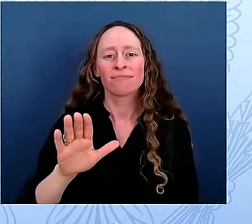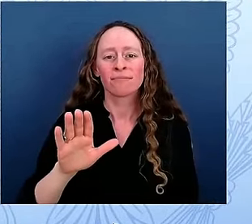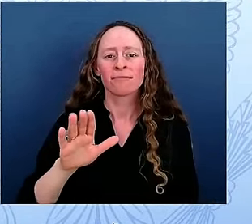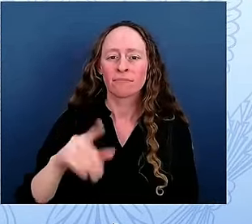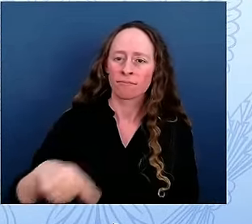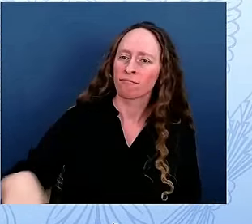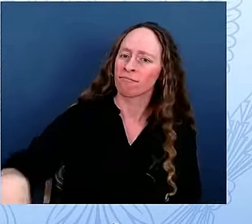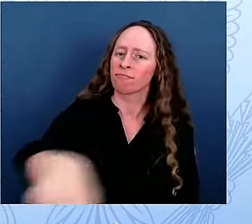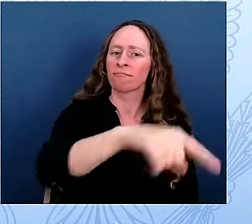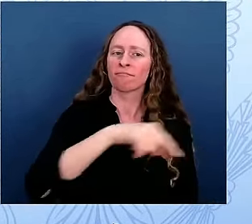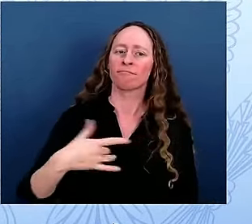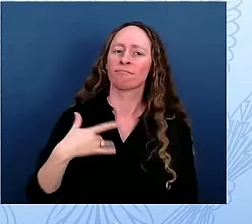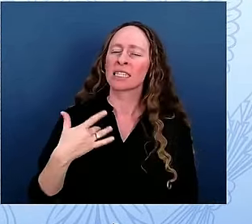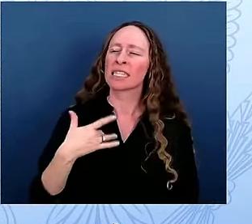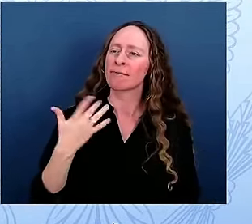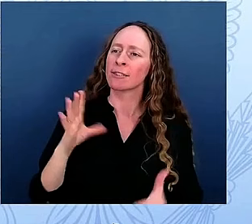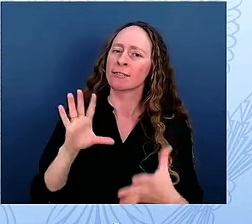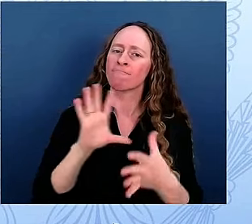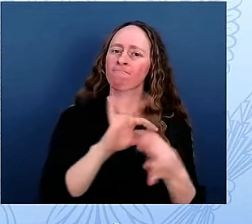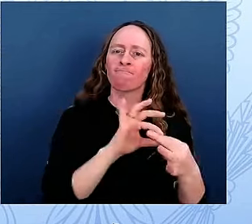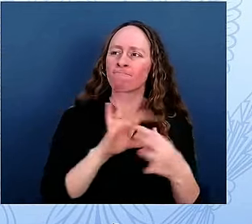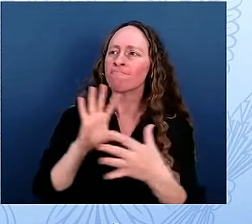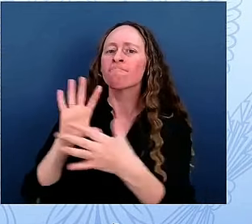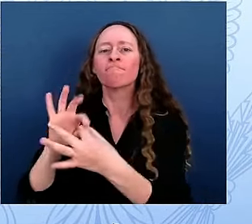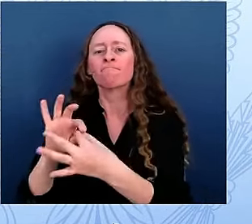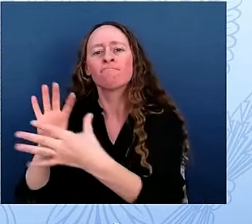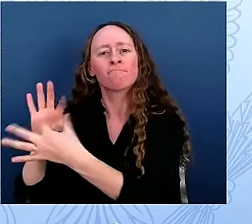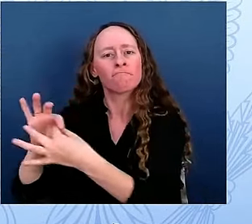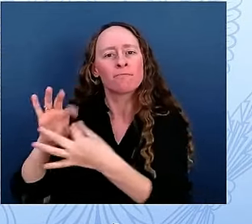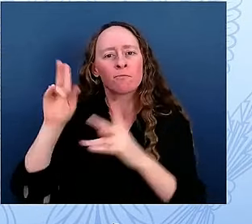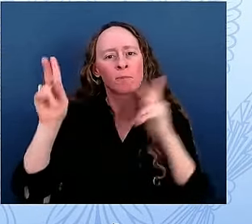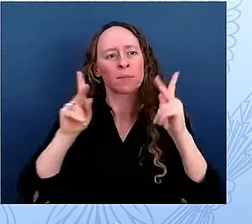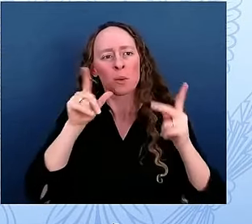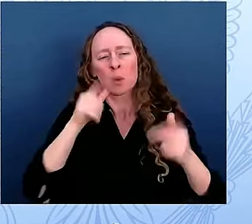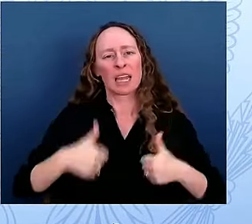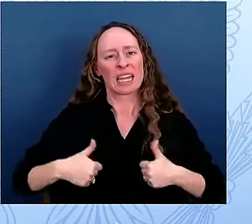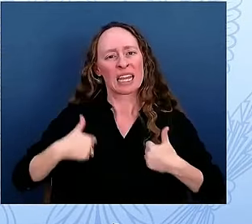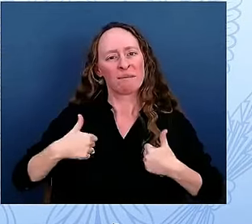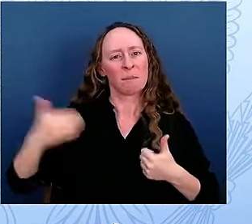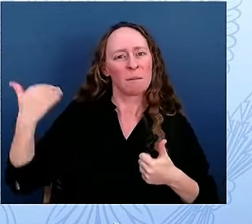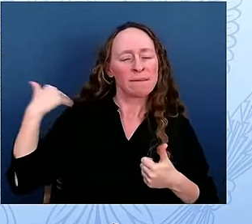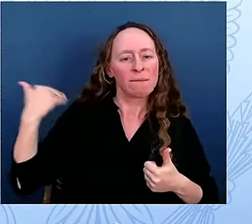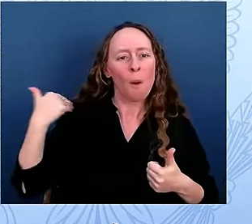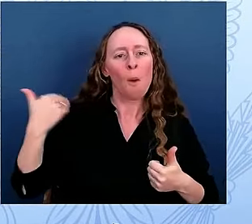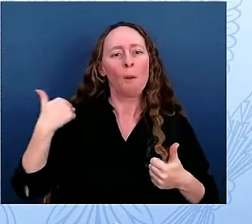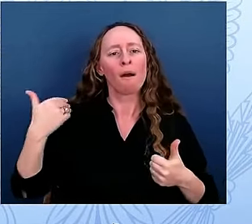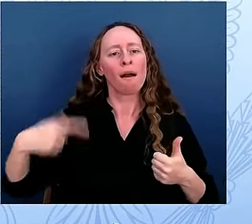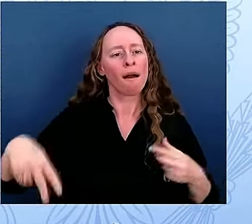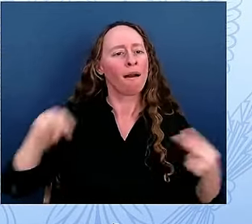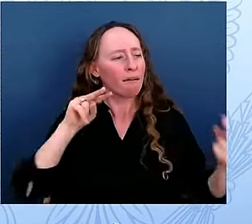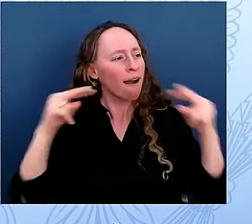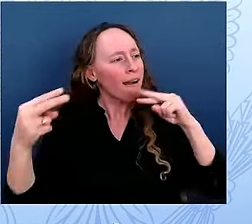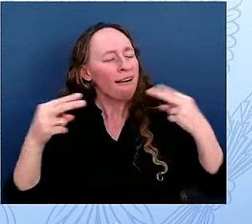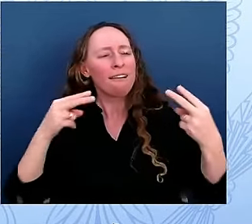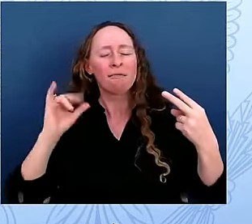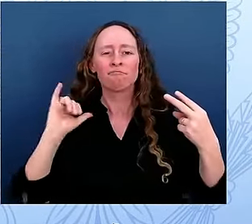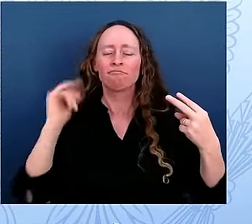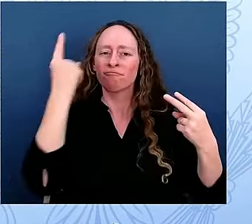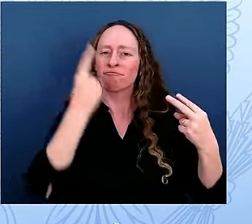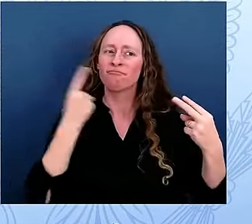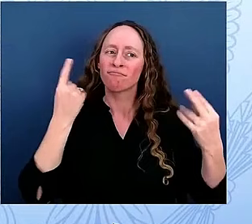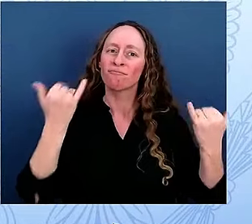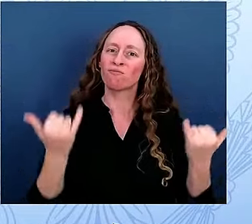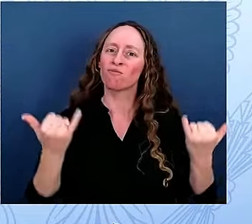you and to each other. One of the things that makes this house so special is that it belongs to you,